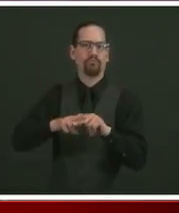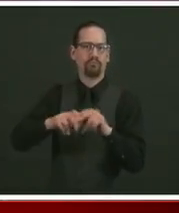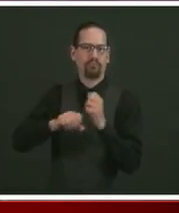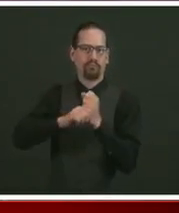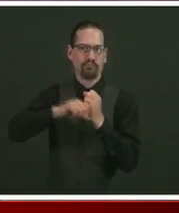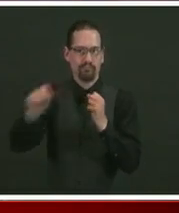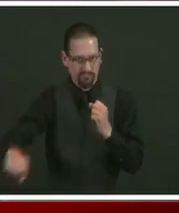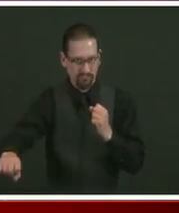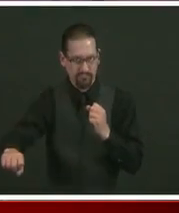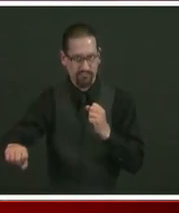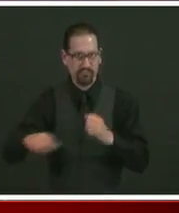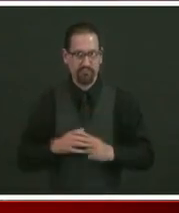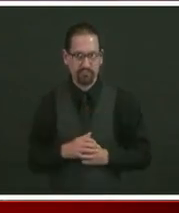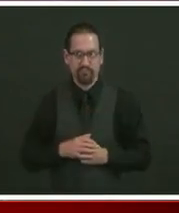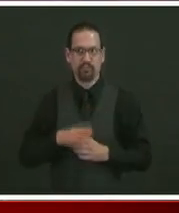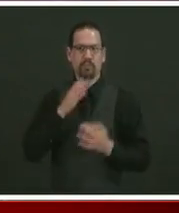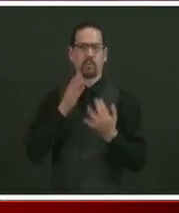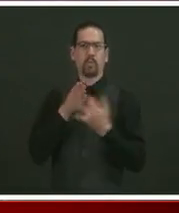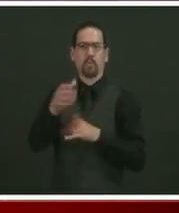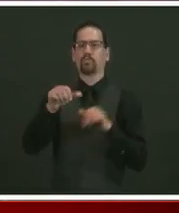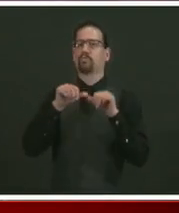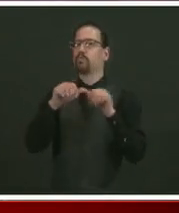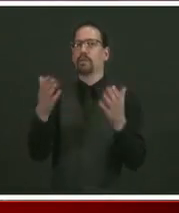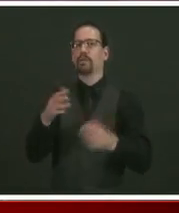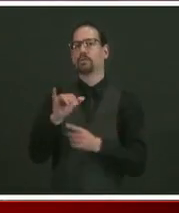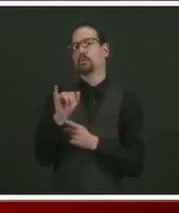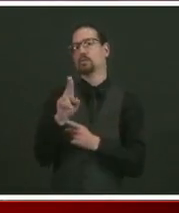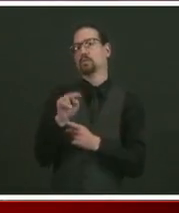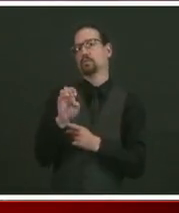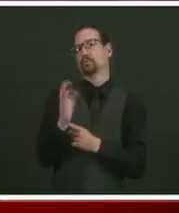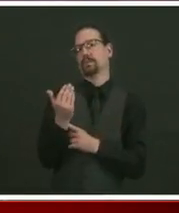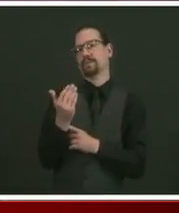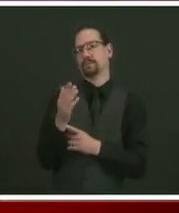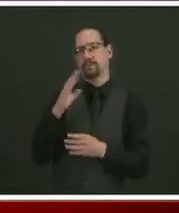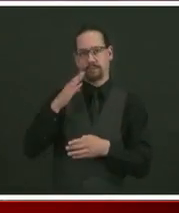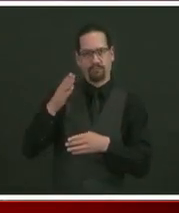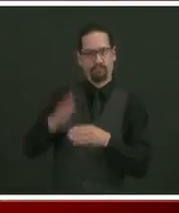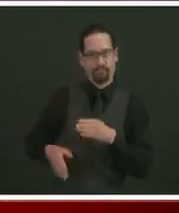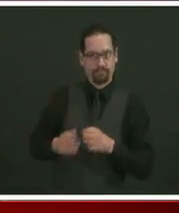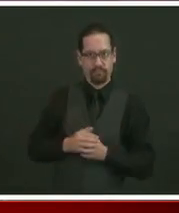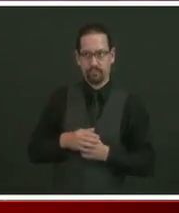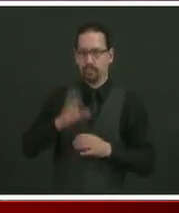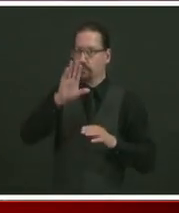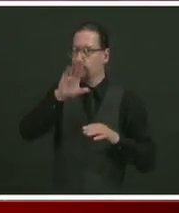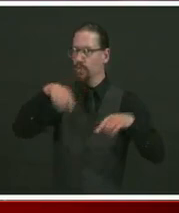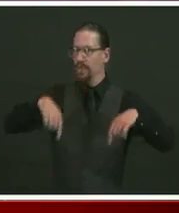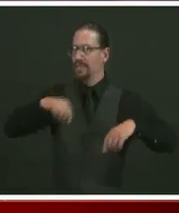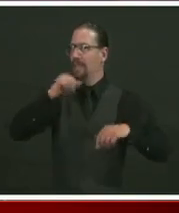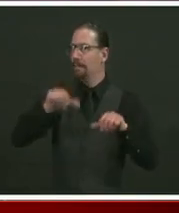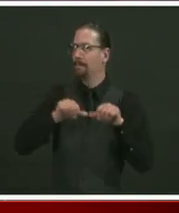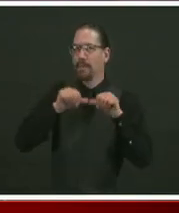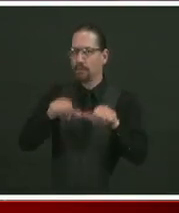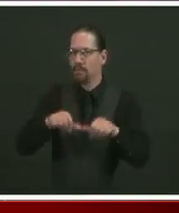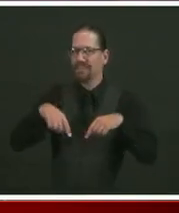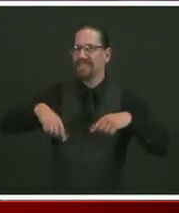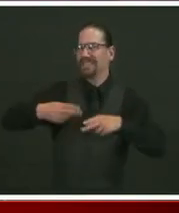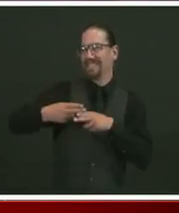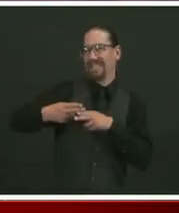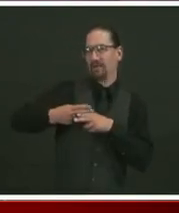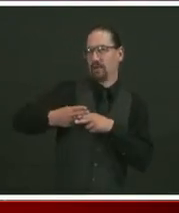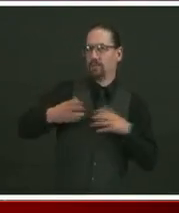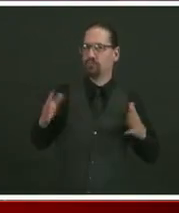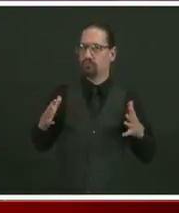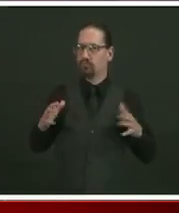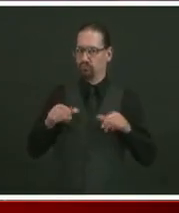through June 15th. This isn't a forever thing, but